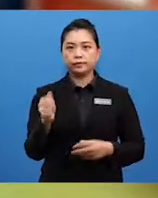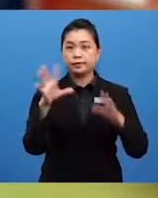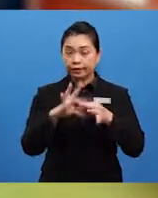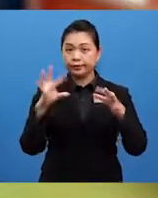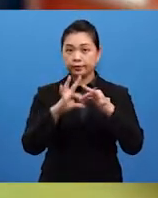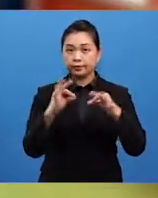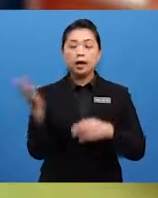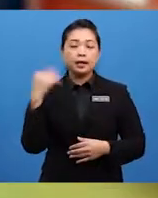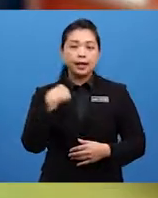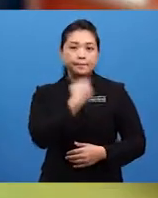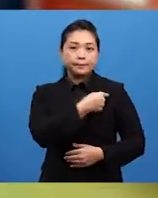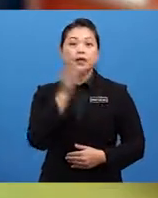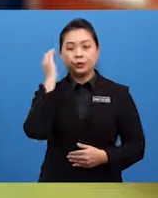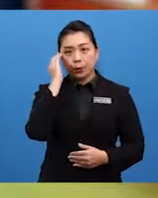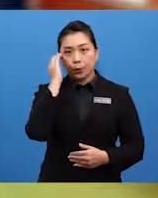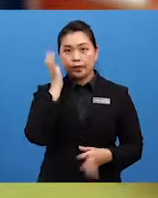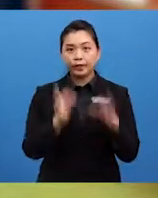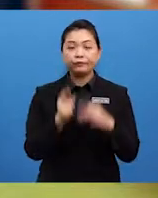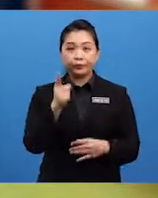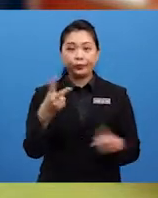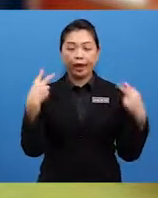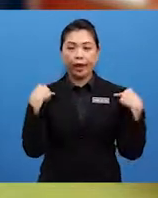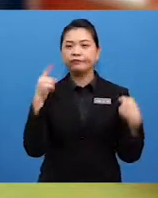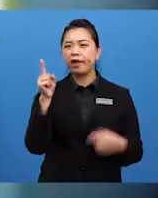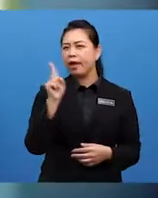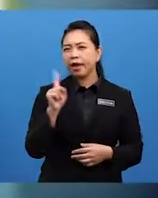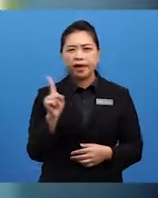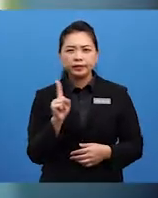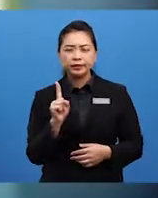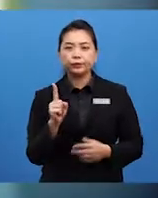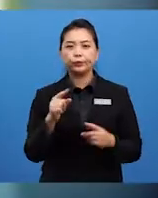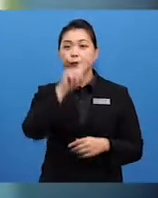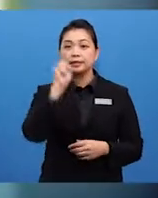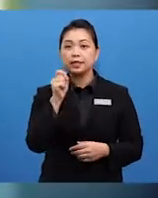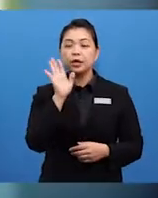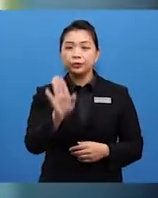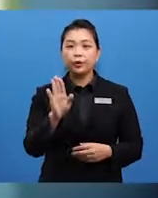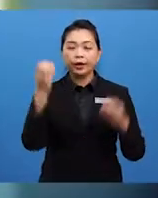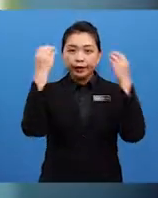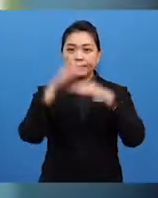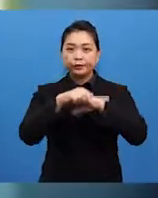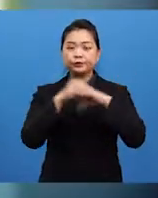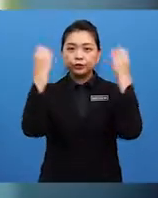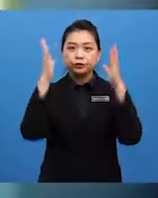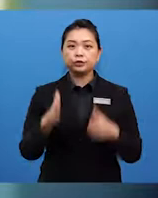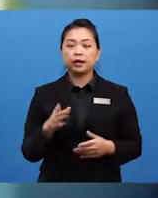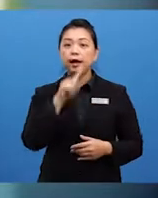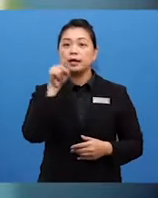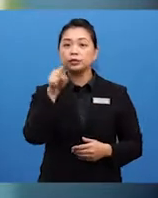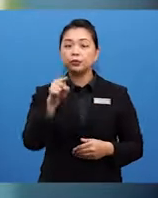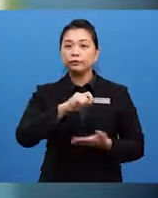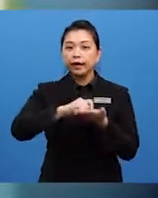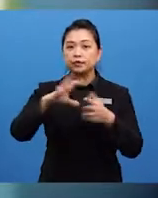Let me know if you have any questions. Your English teacher has asked you to write a story of